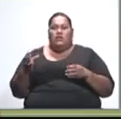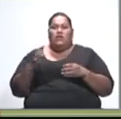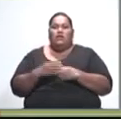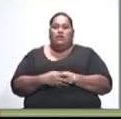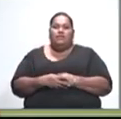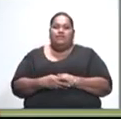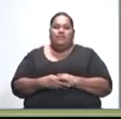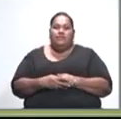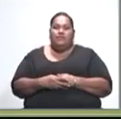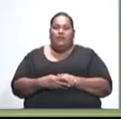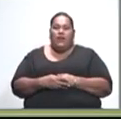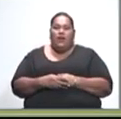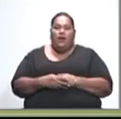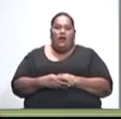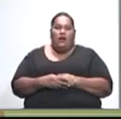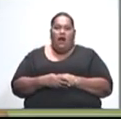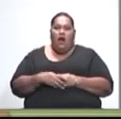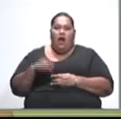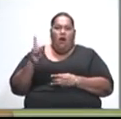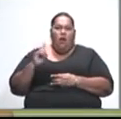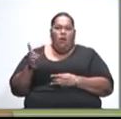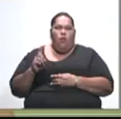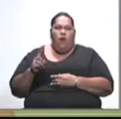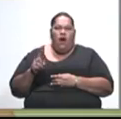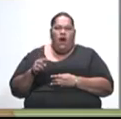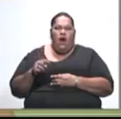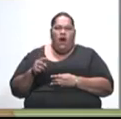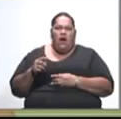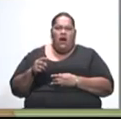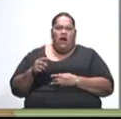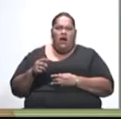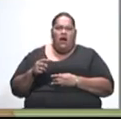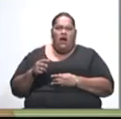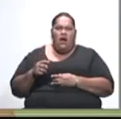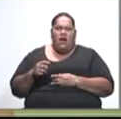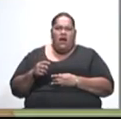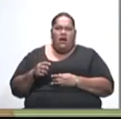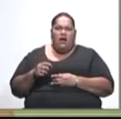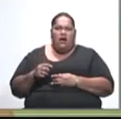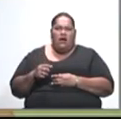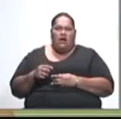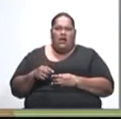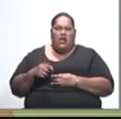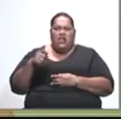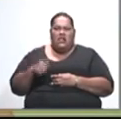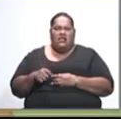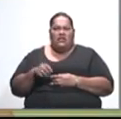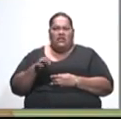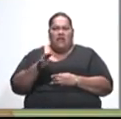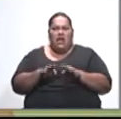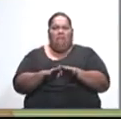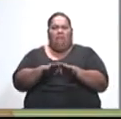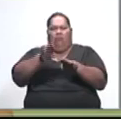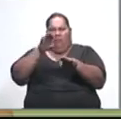The fact that, you know, that this is, for us, it is a regressive step in, you know,